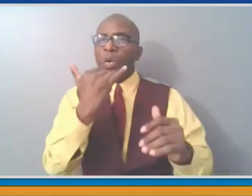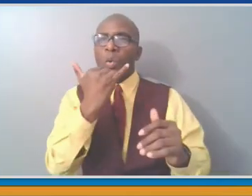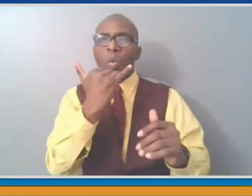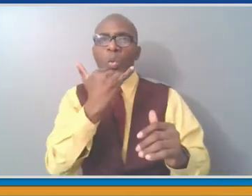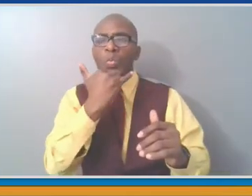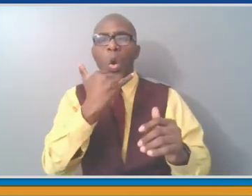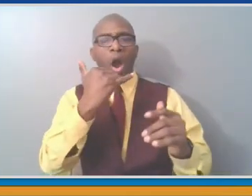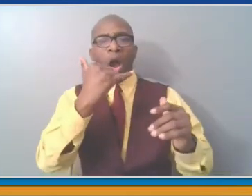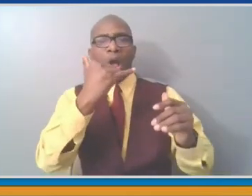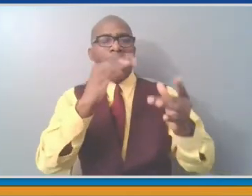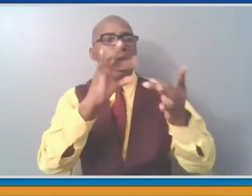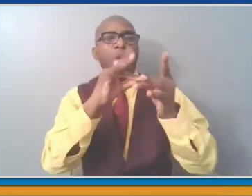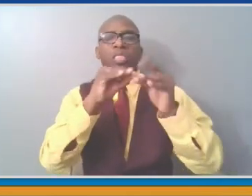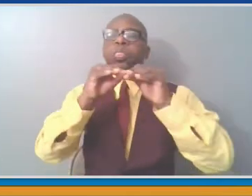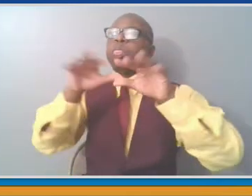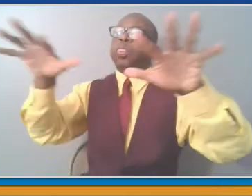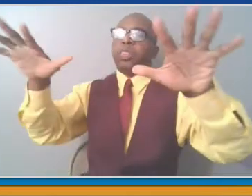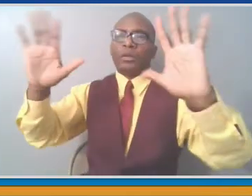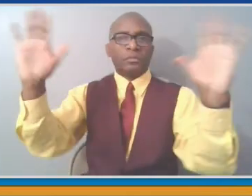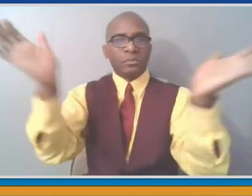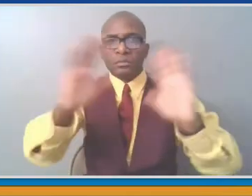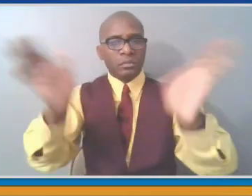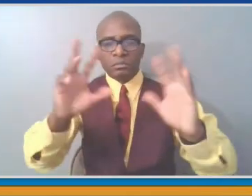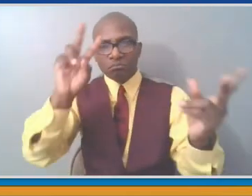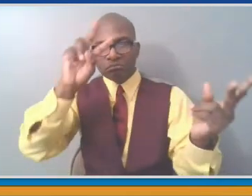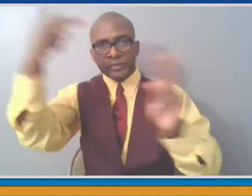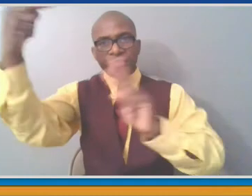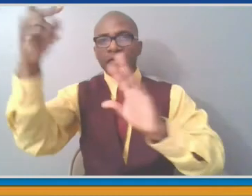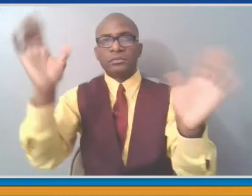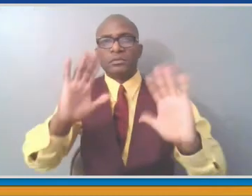discussion and budgeting for this was all done out in the open. However,